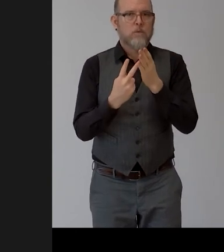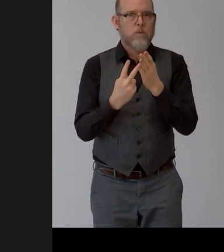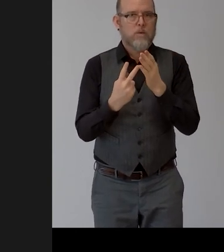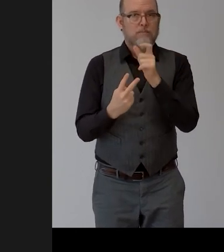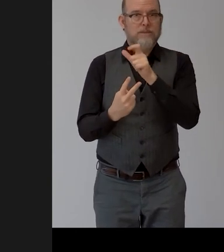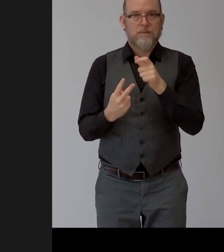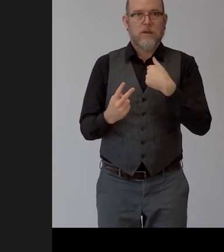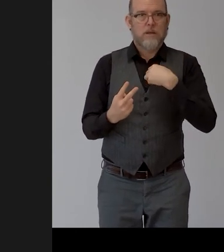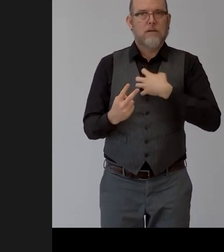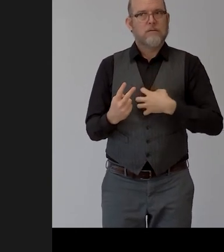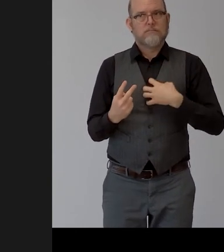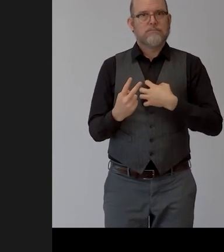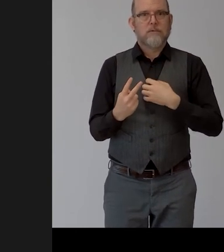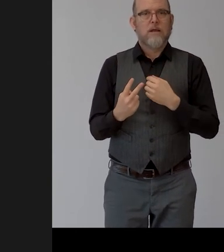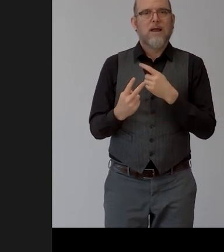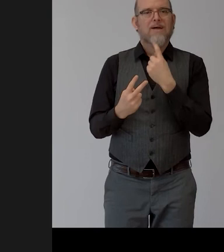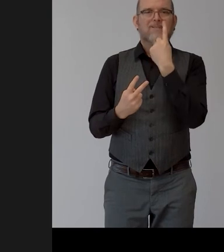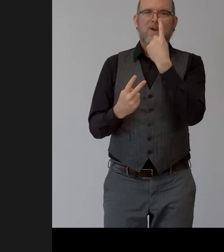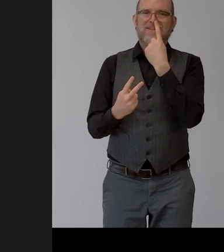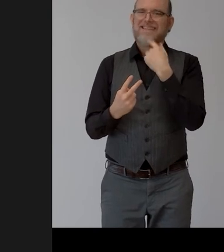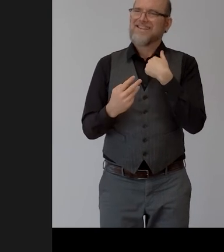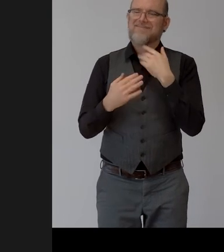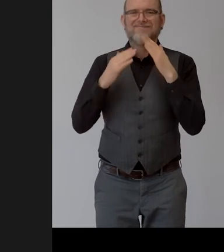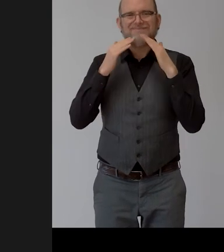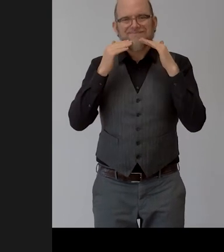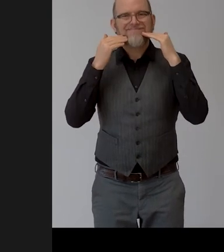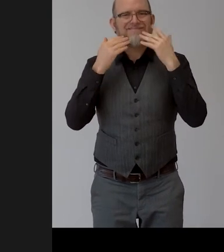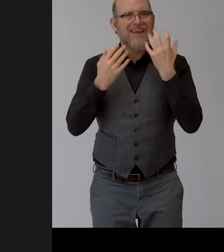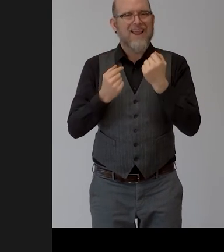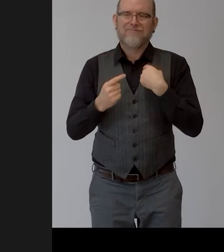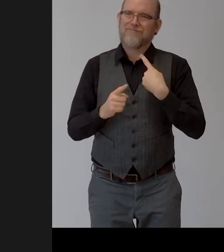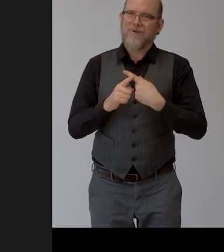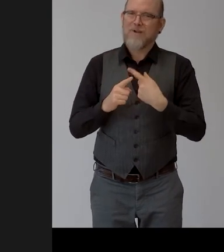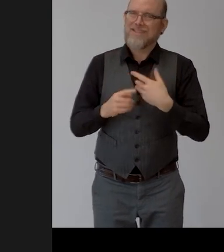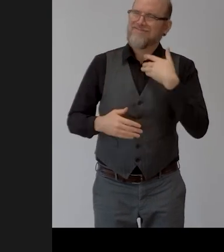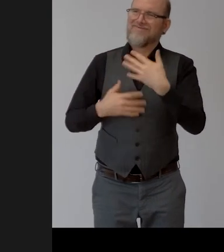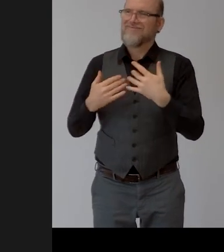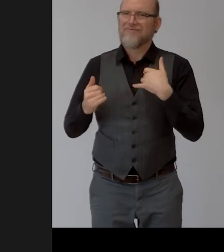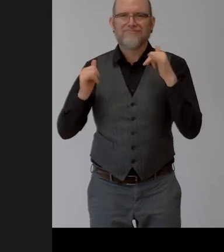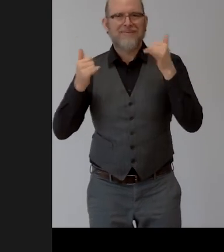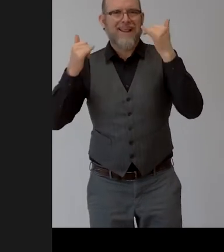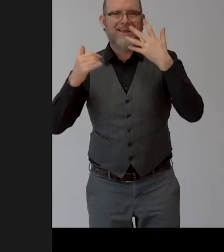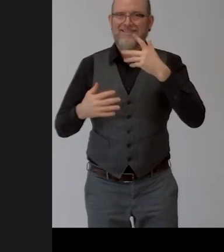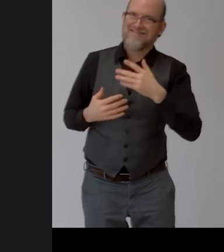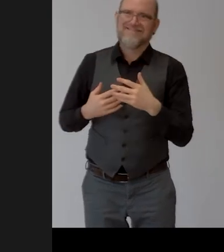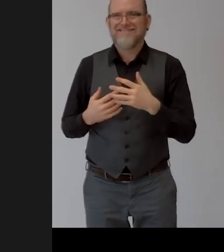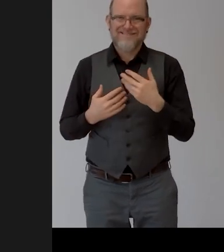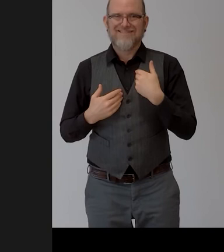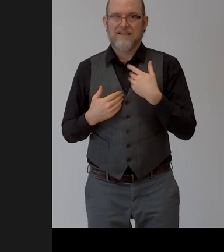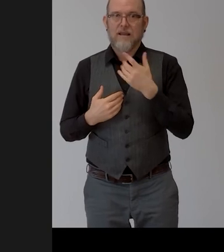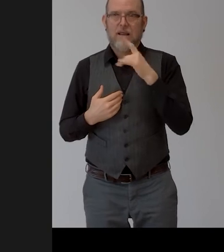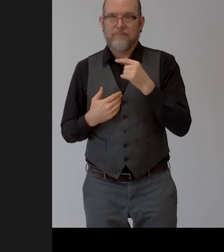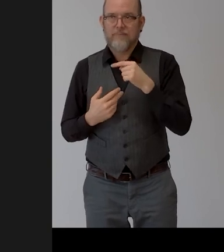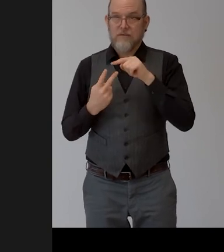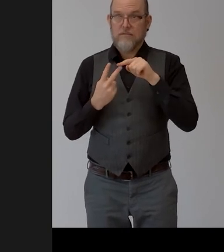first one is is lovable and can be the nail of the party and the other one is very sad and wants to be